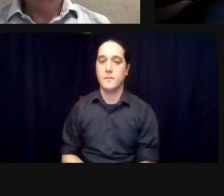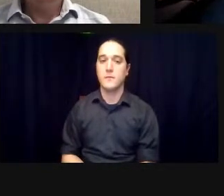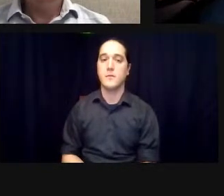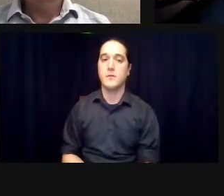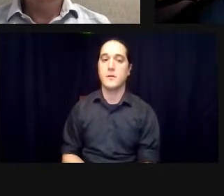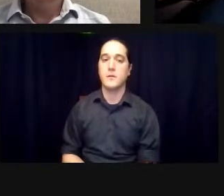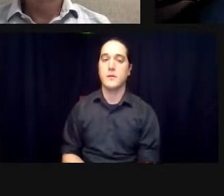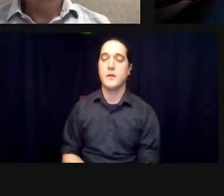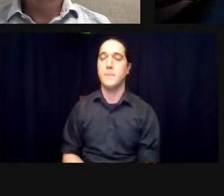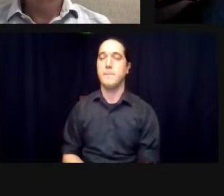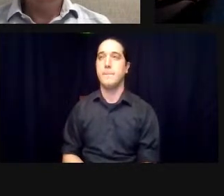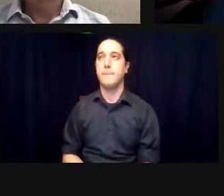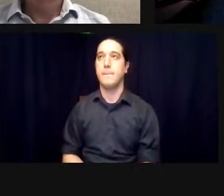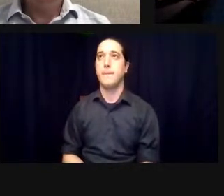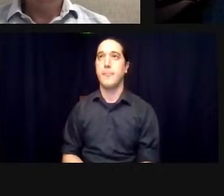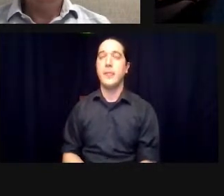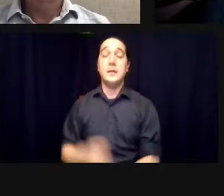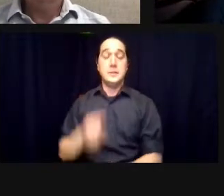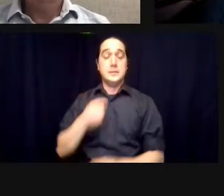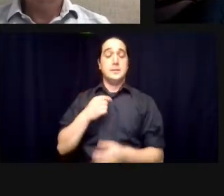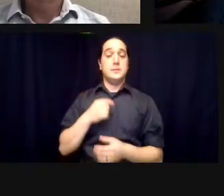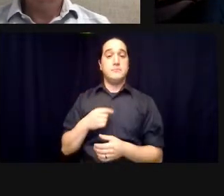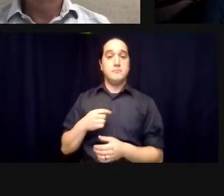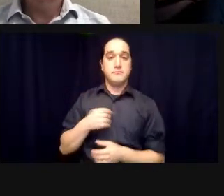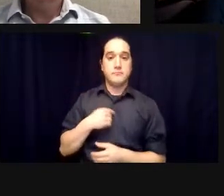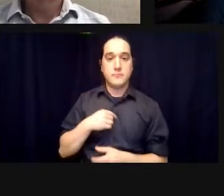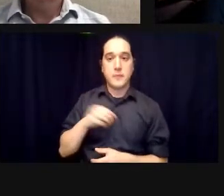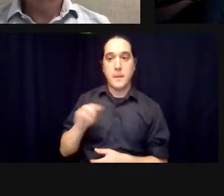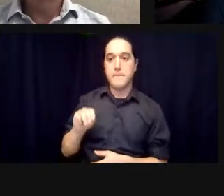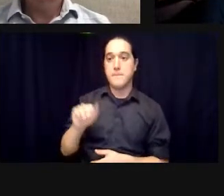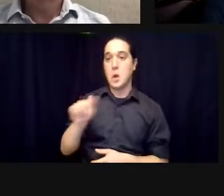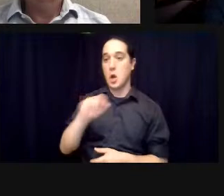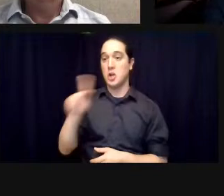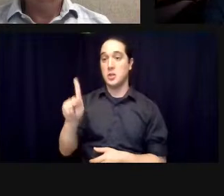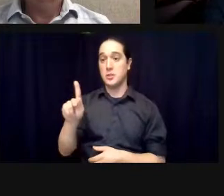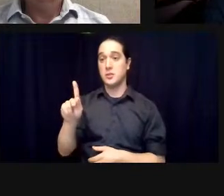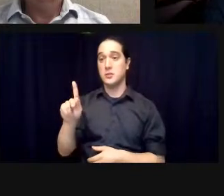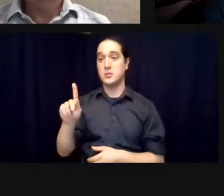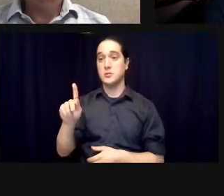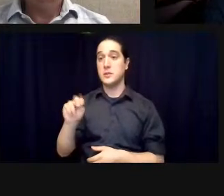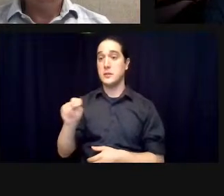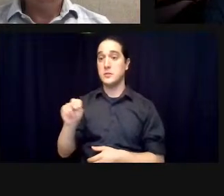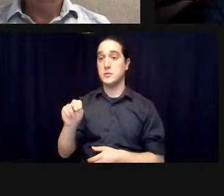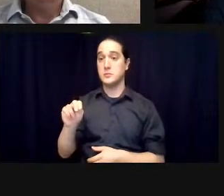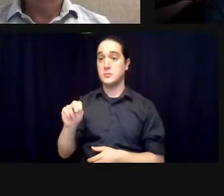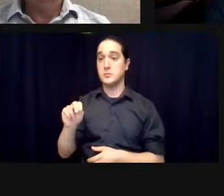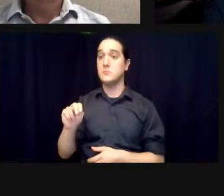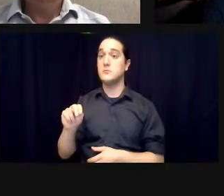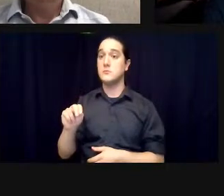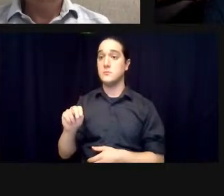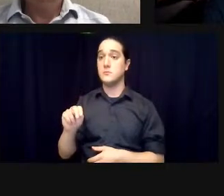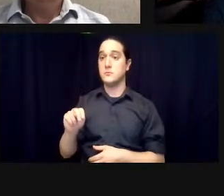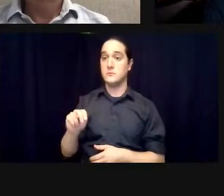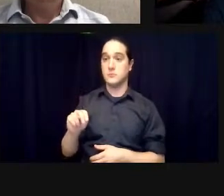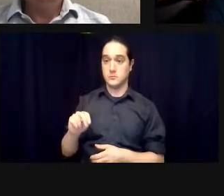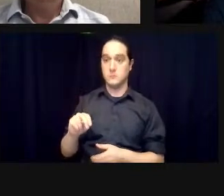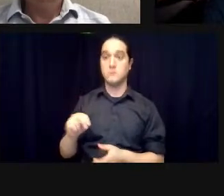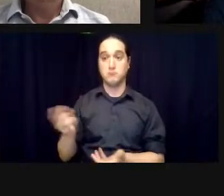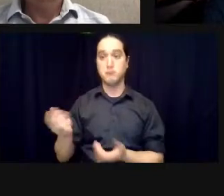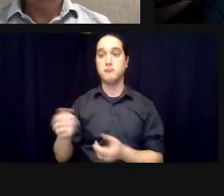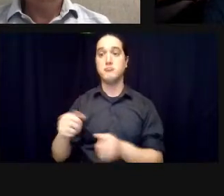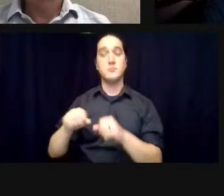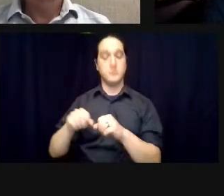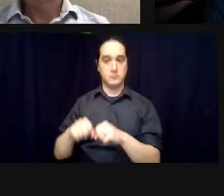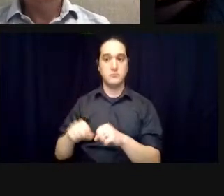you know wishing him well and and all all like that he's doing great uh he's enjoying his his